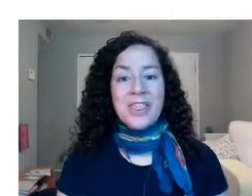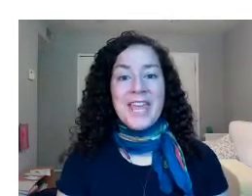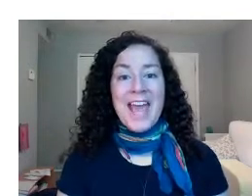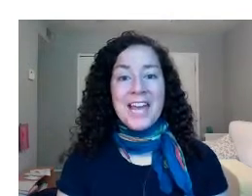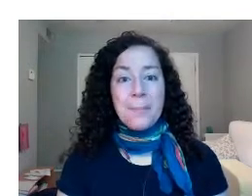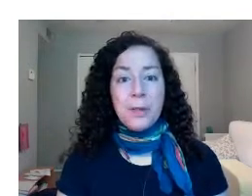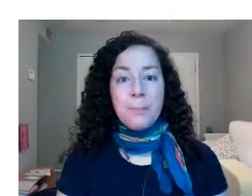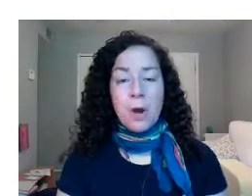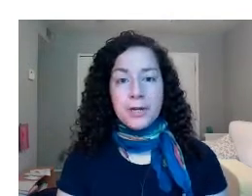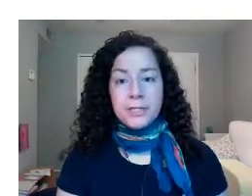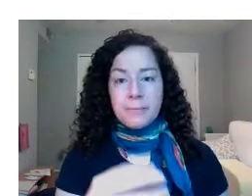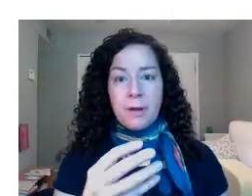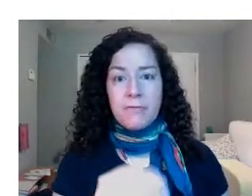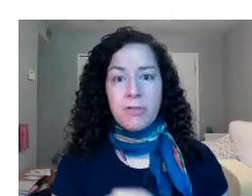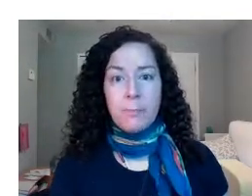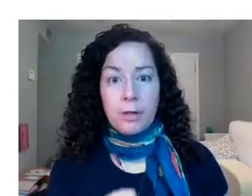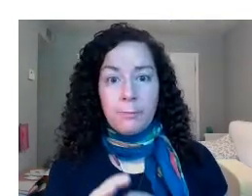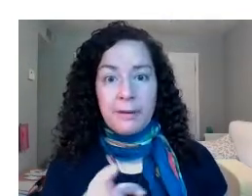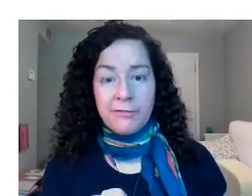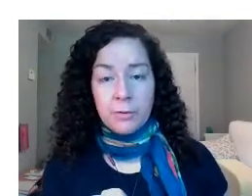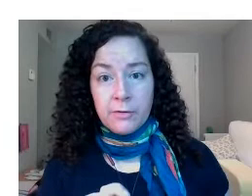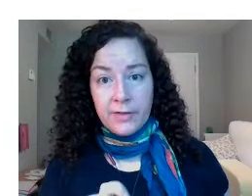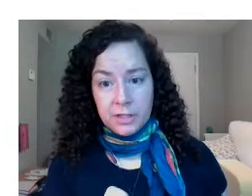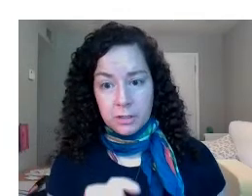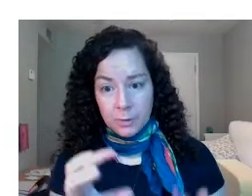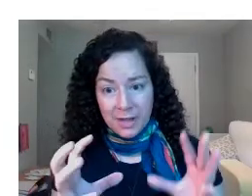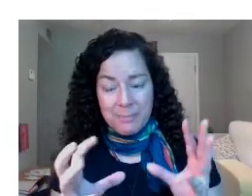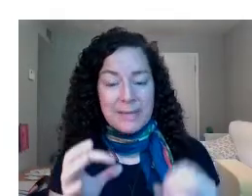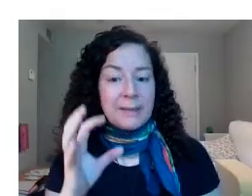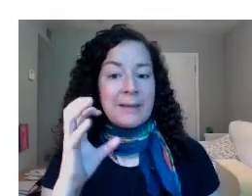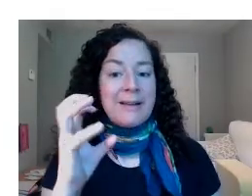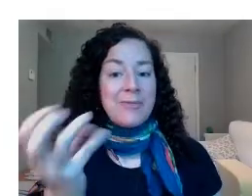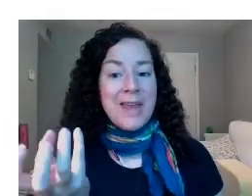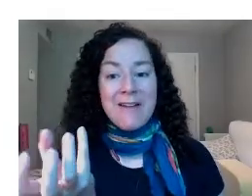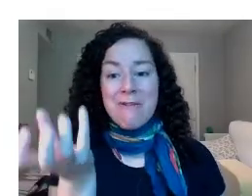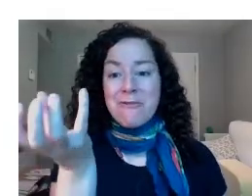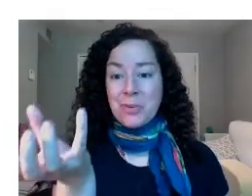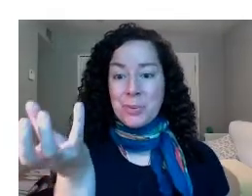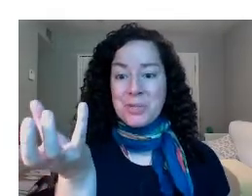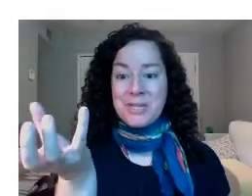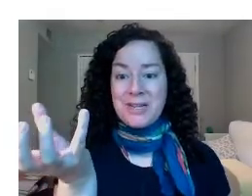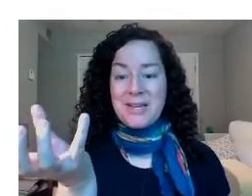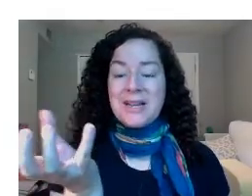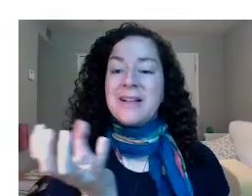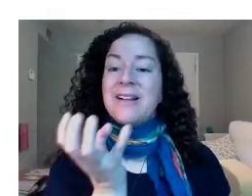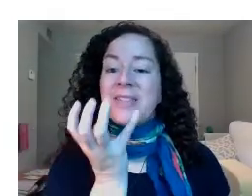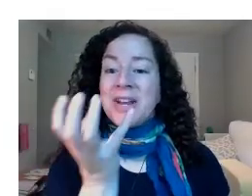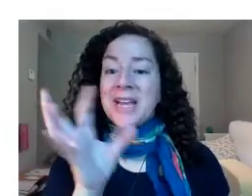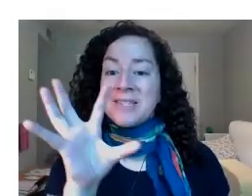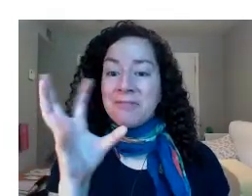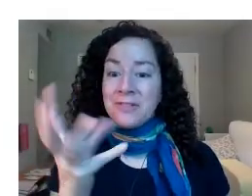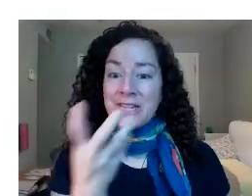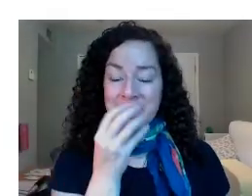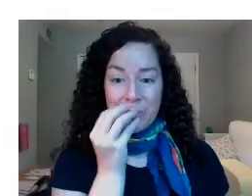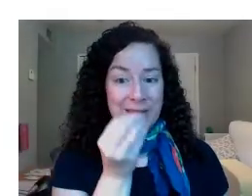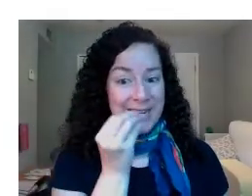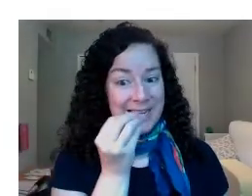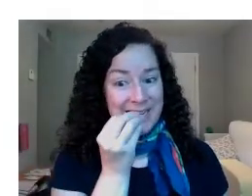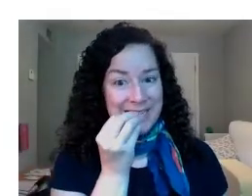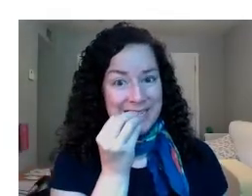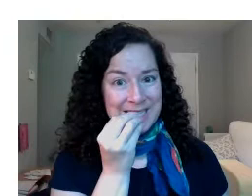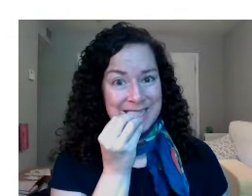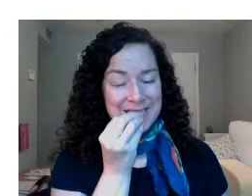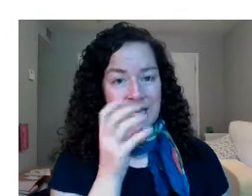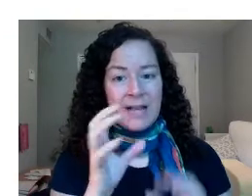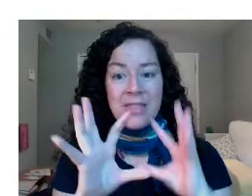The edible part of the pulpy fruit or vegetable, that means if we have a fruit that has flesh that we